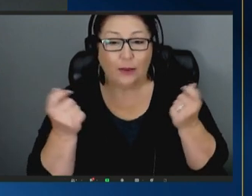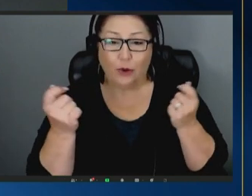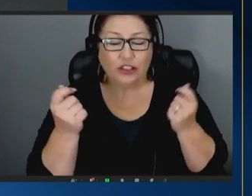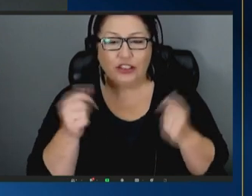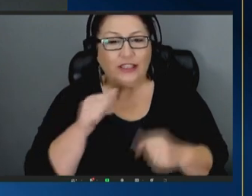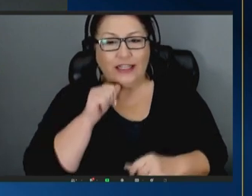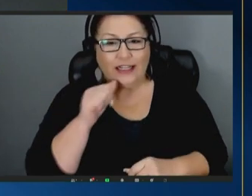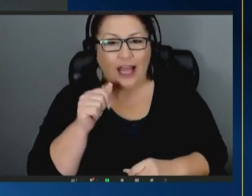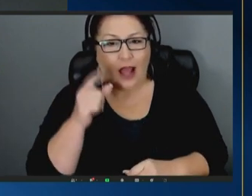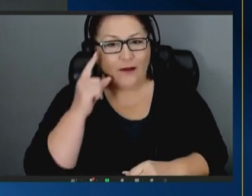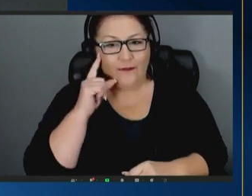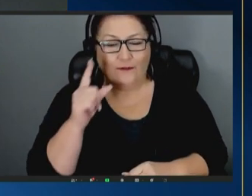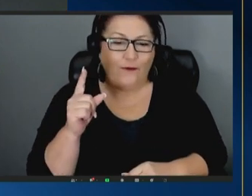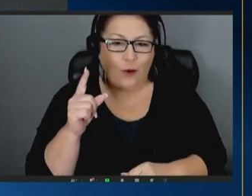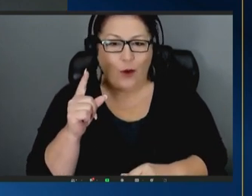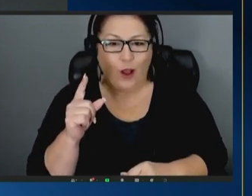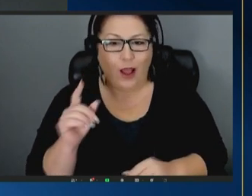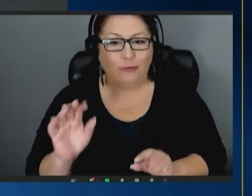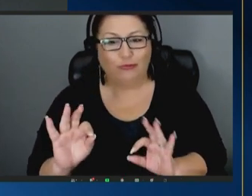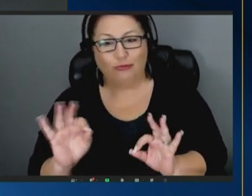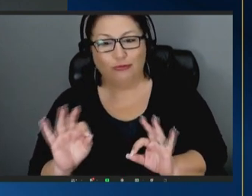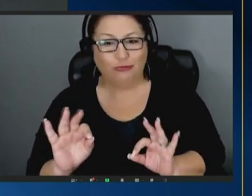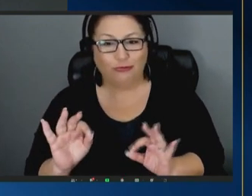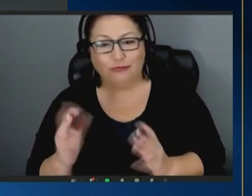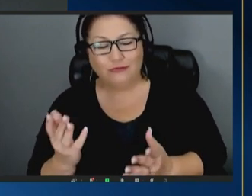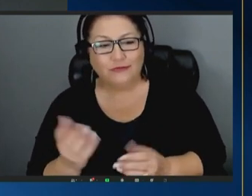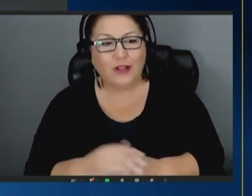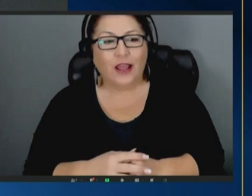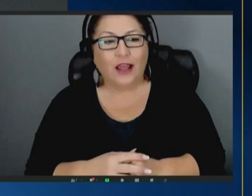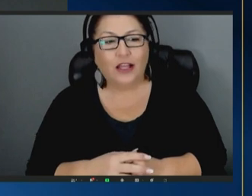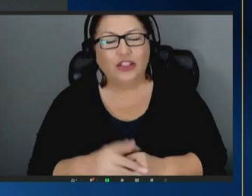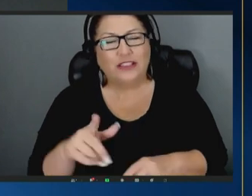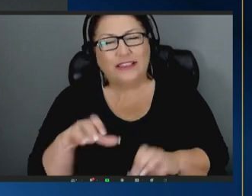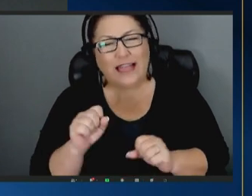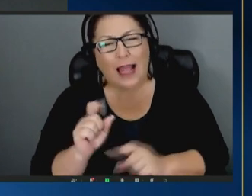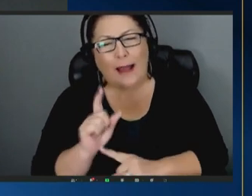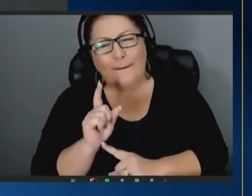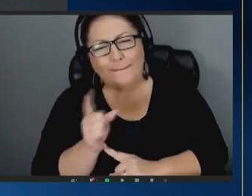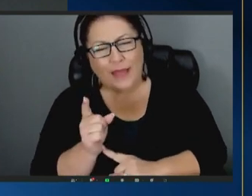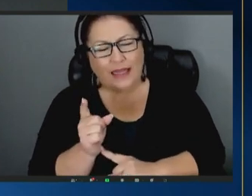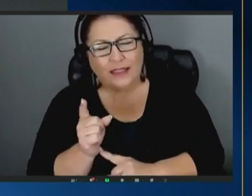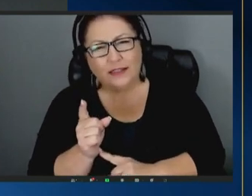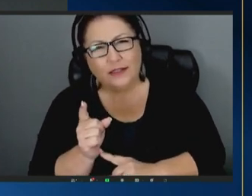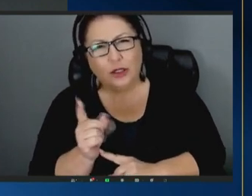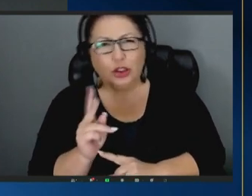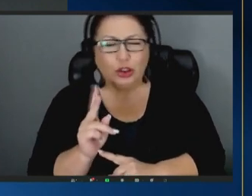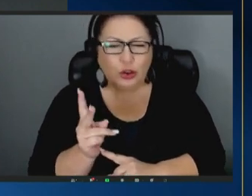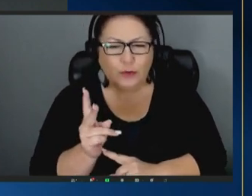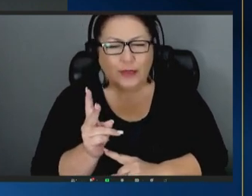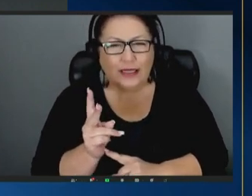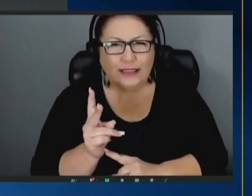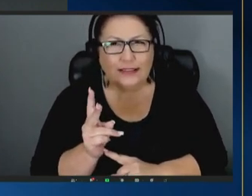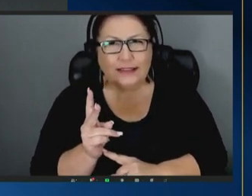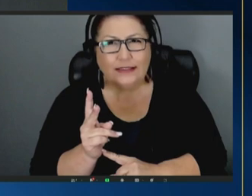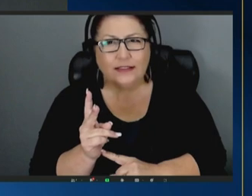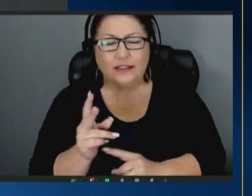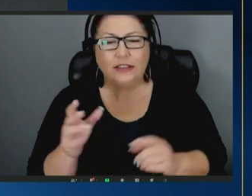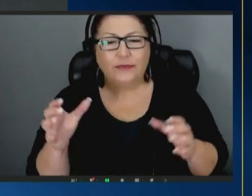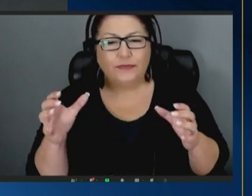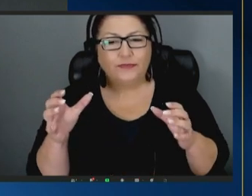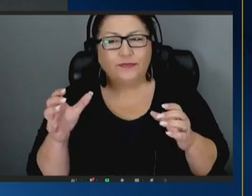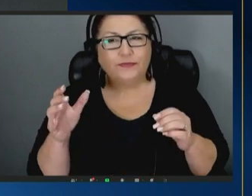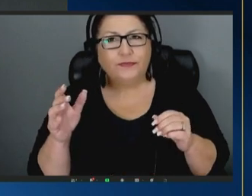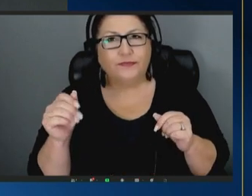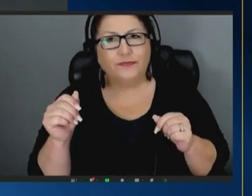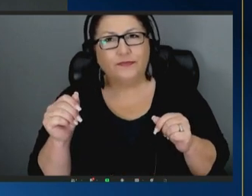filibusters and just take a minute or two to kind of bring people up to